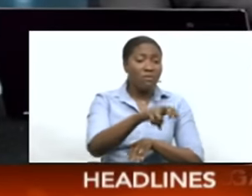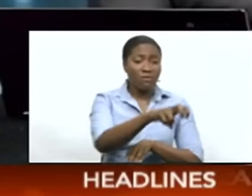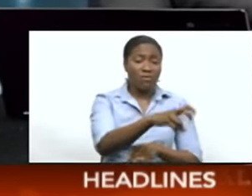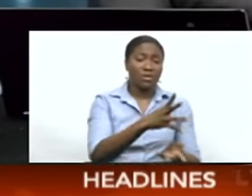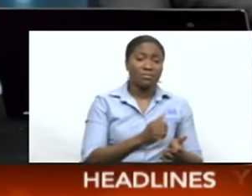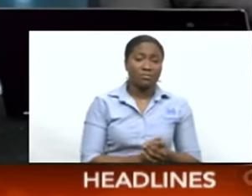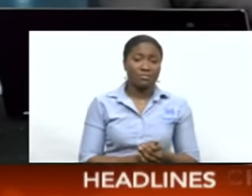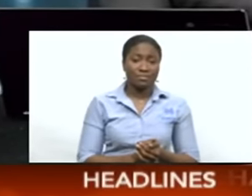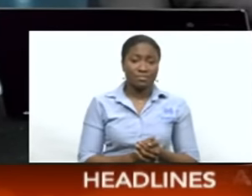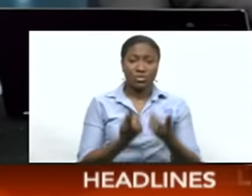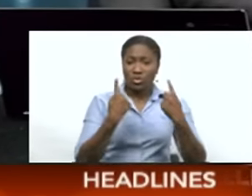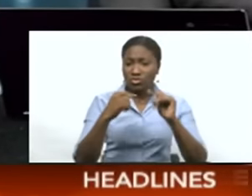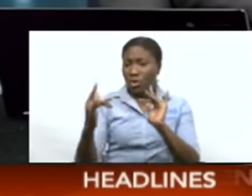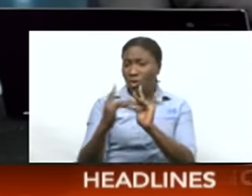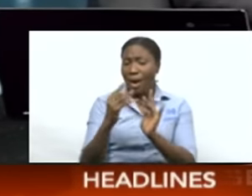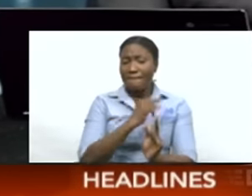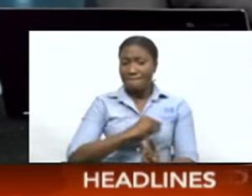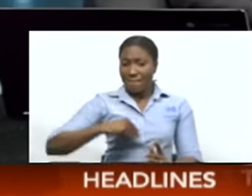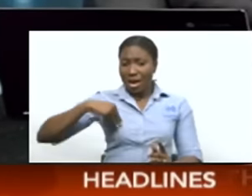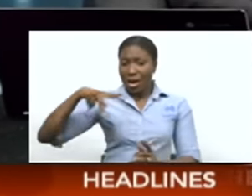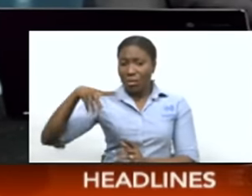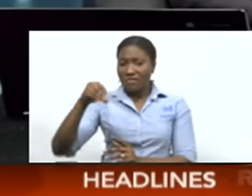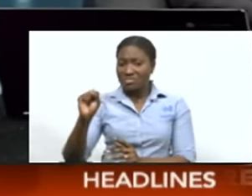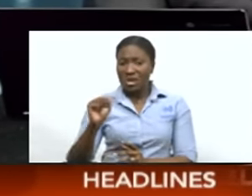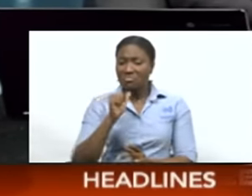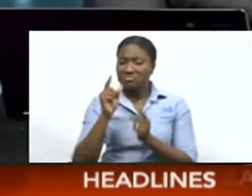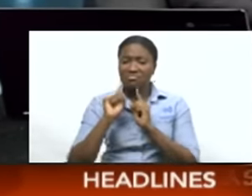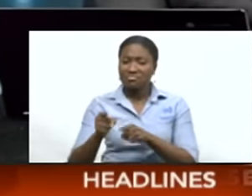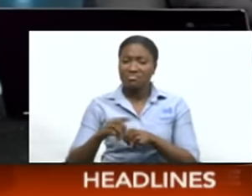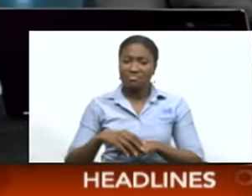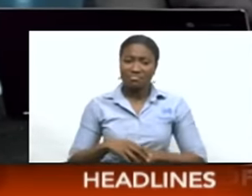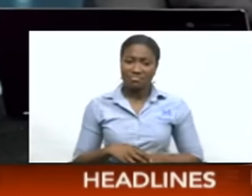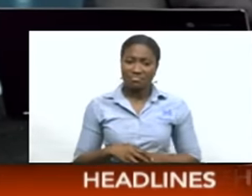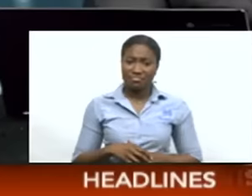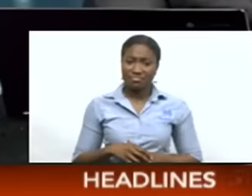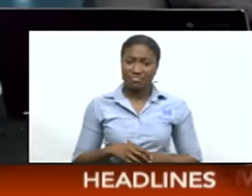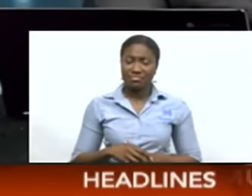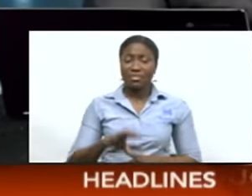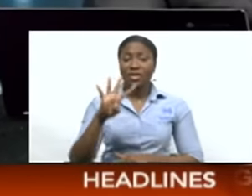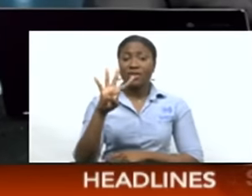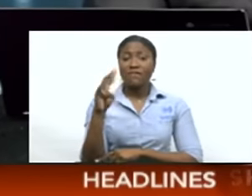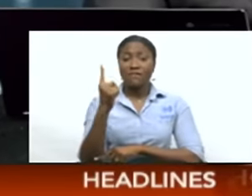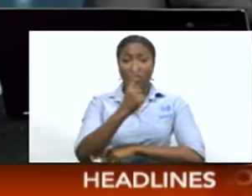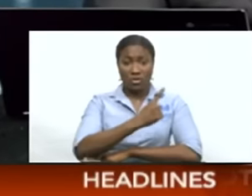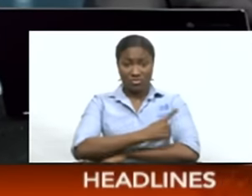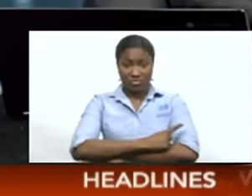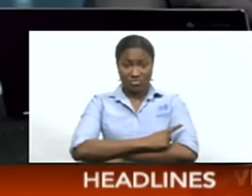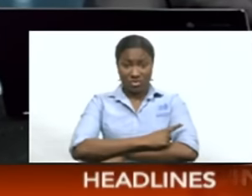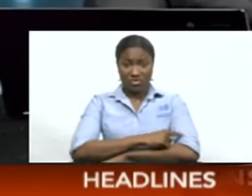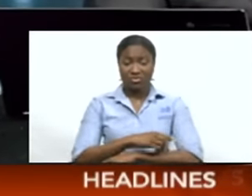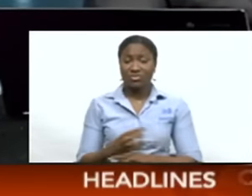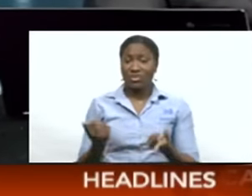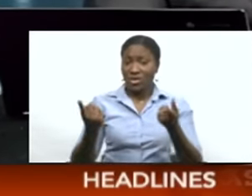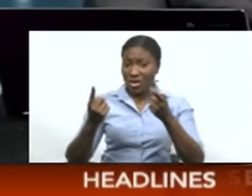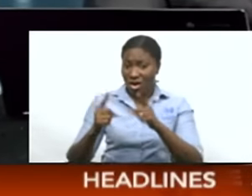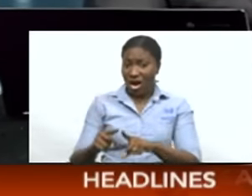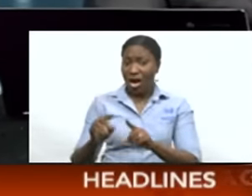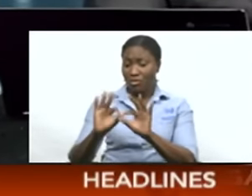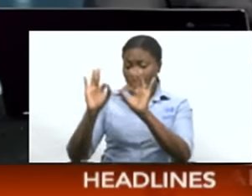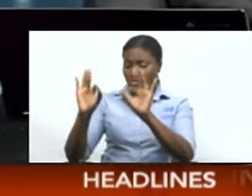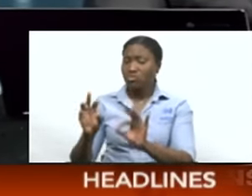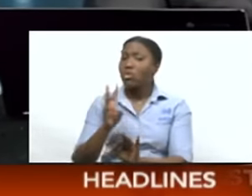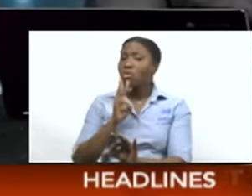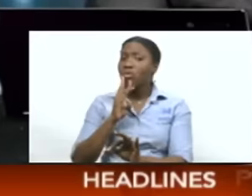Attempts to contact Port of Spain Mayor Chinua Allen were unsuccessful. Four days into the Salcott's plant shut down and WASA is